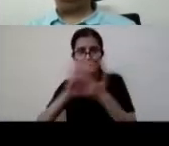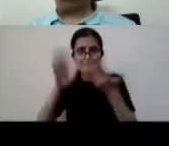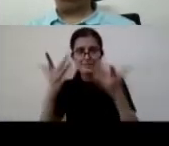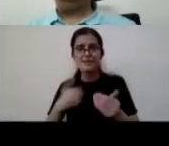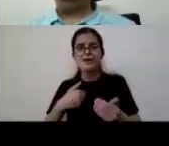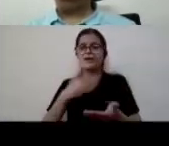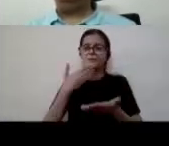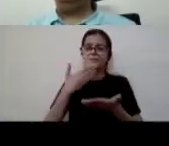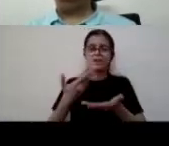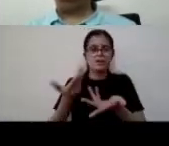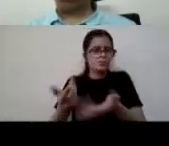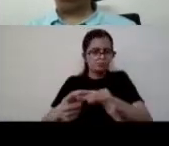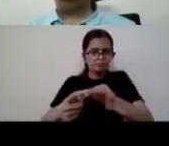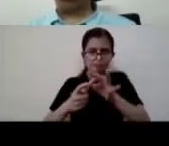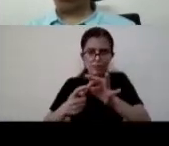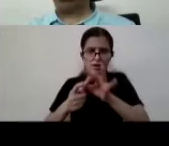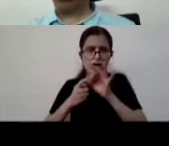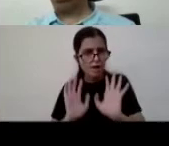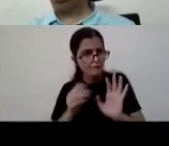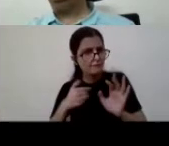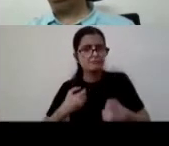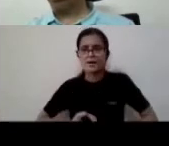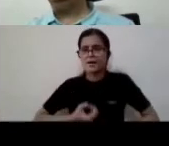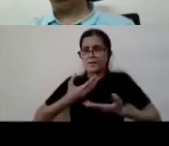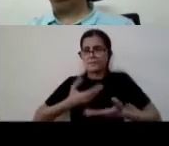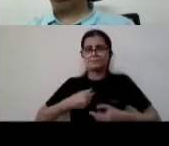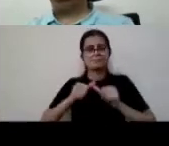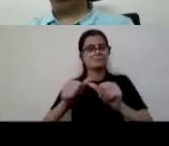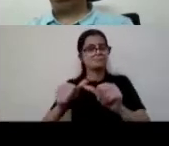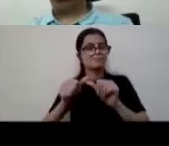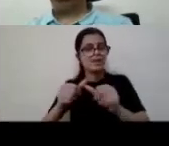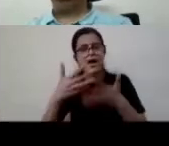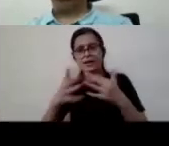answer any questions if there are and any doubts